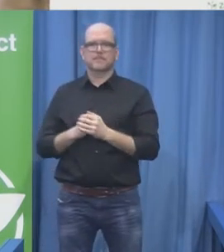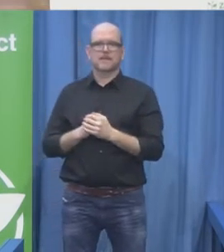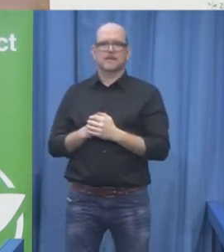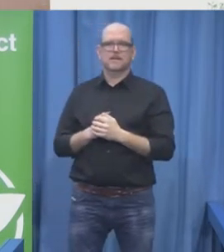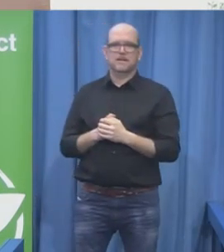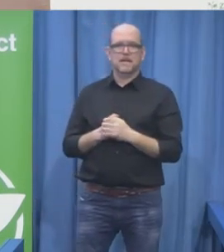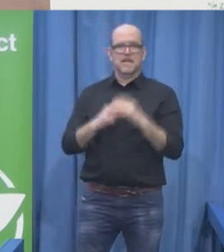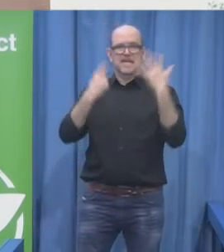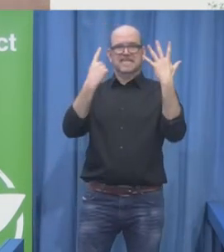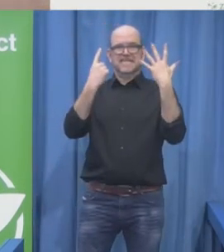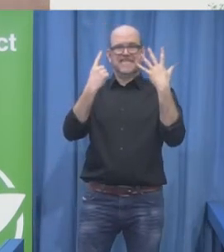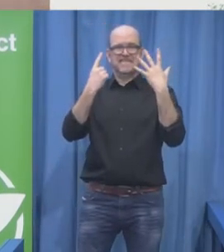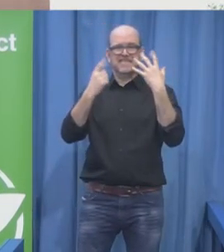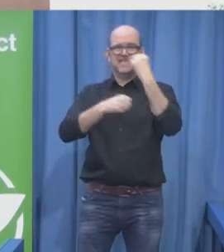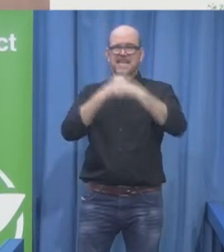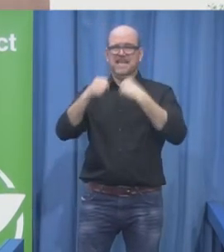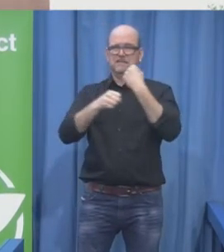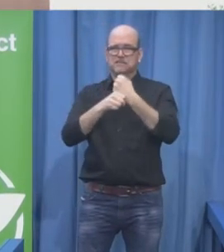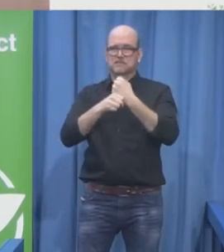survived.